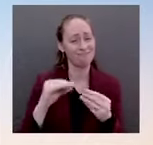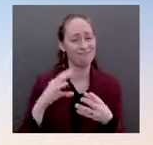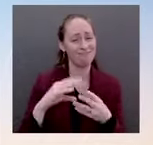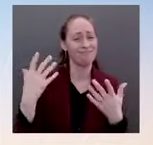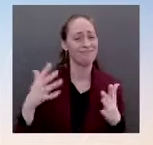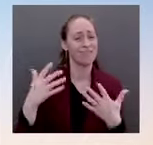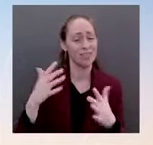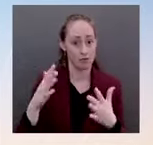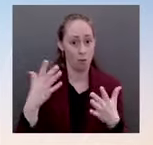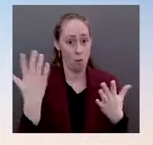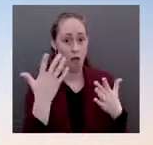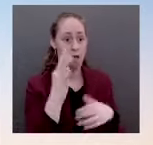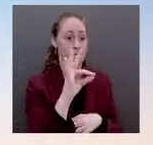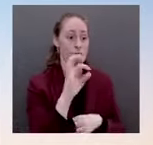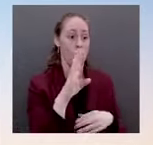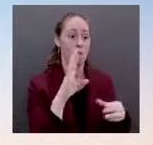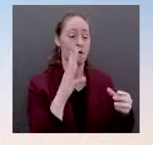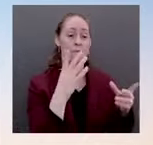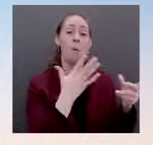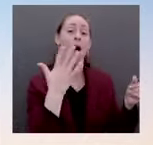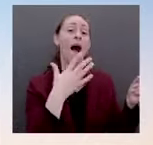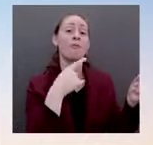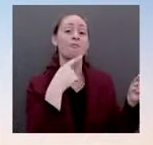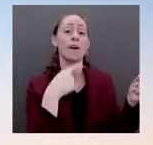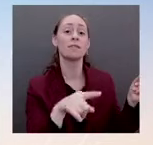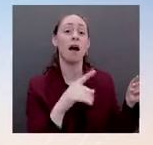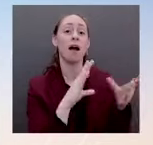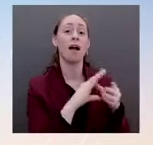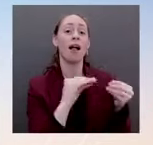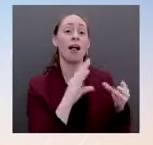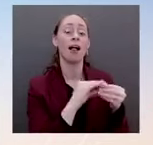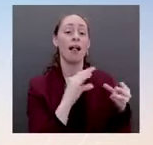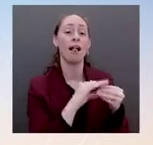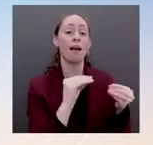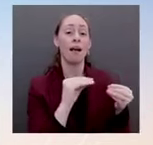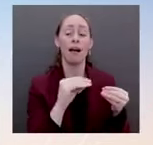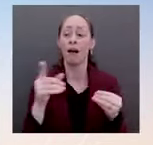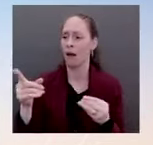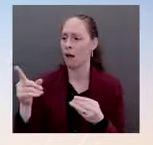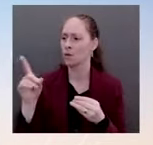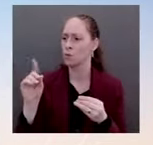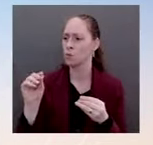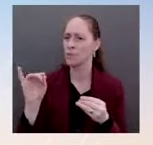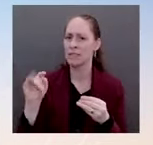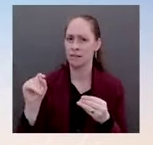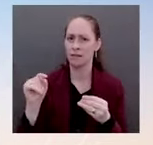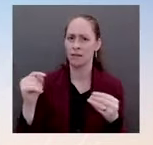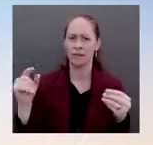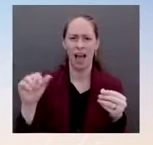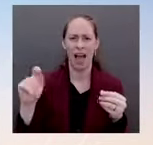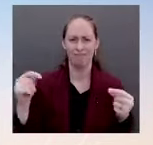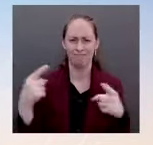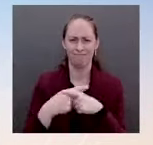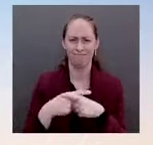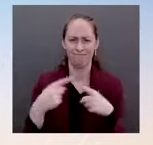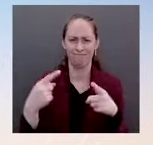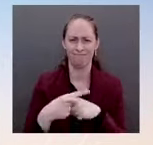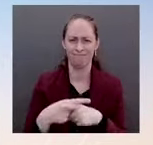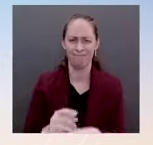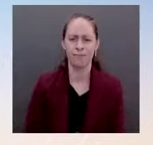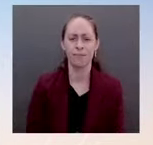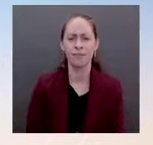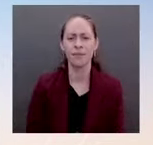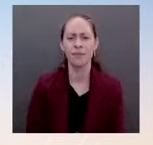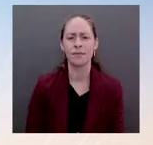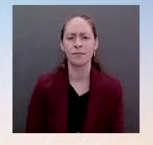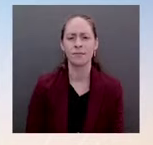continue to use false flag operations, efforts to deceive, lay a predicate for war, which is why we